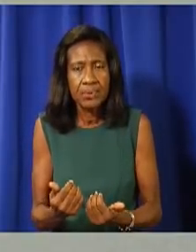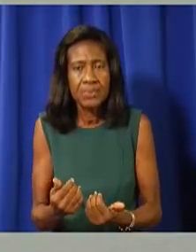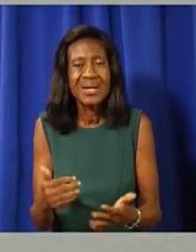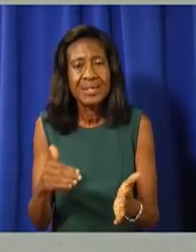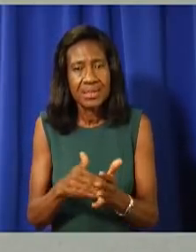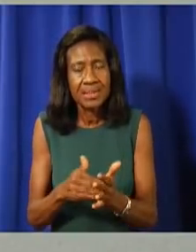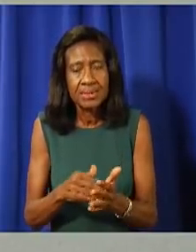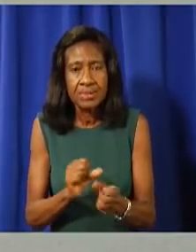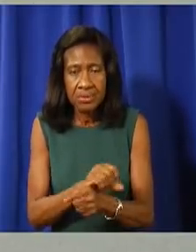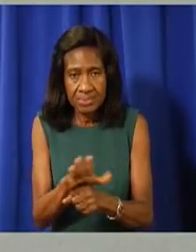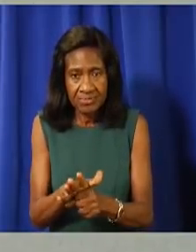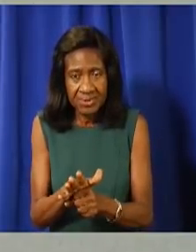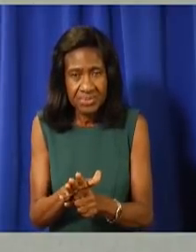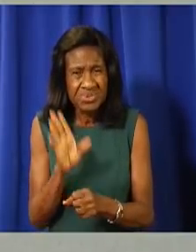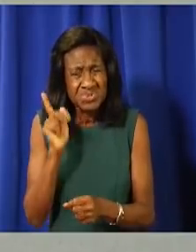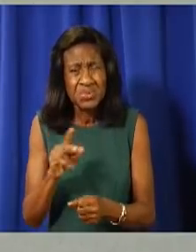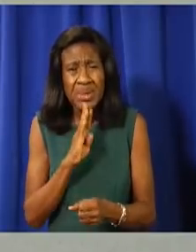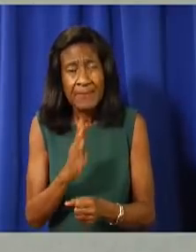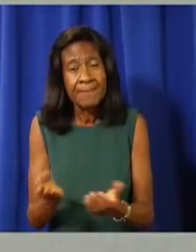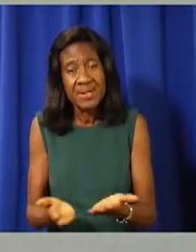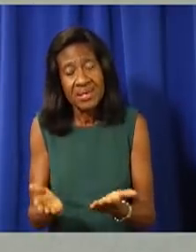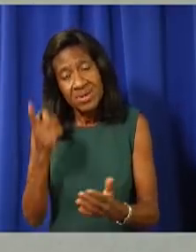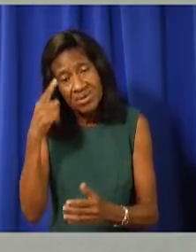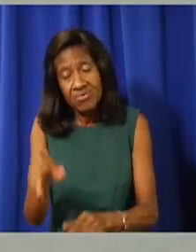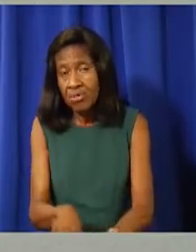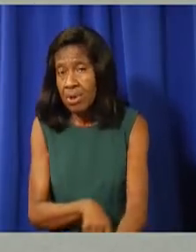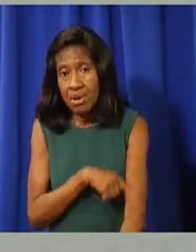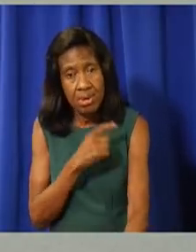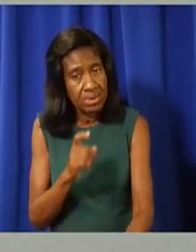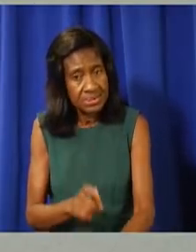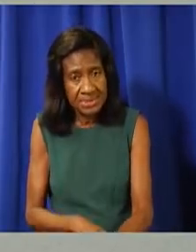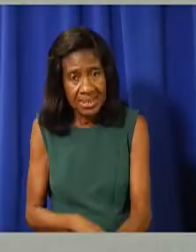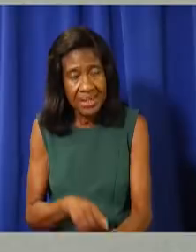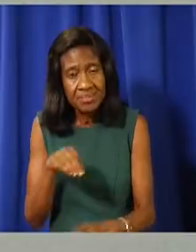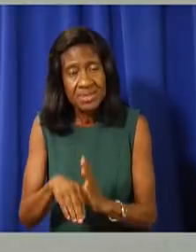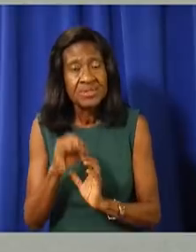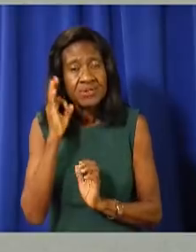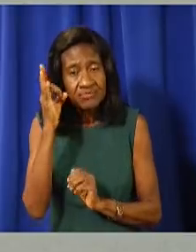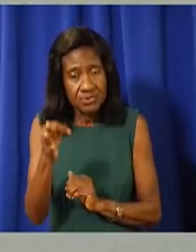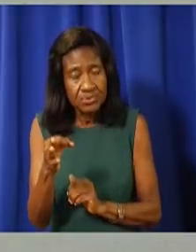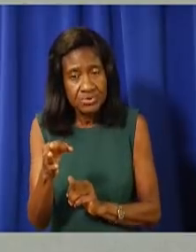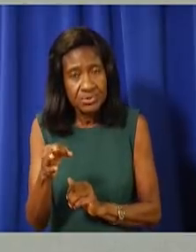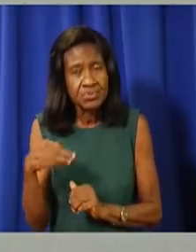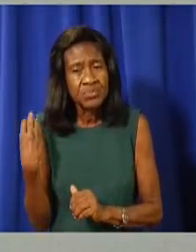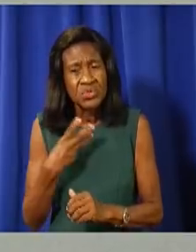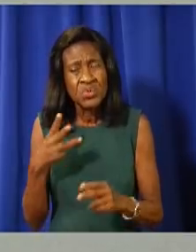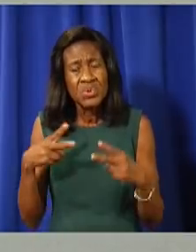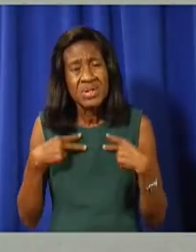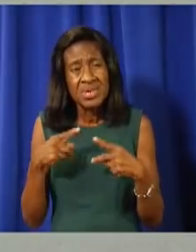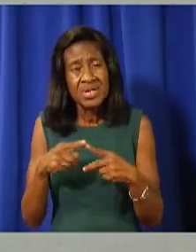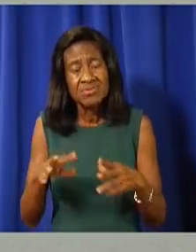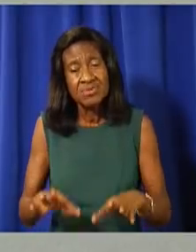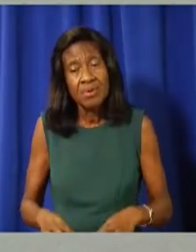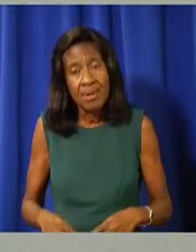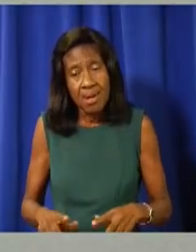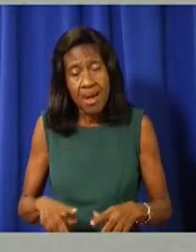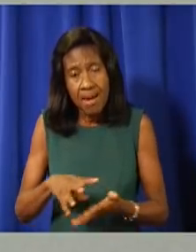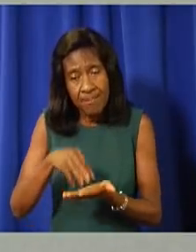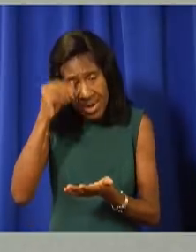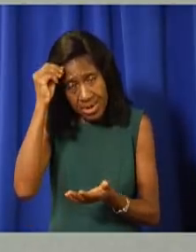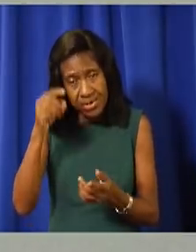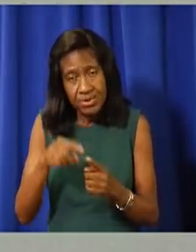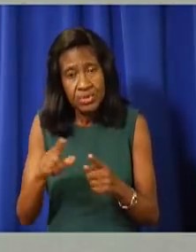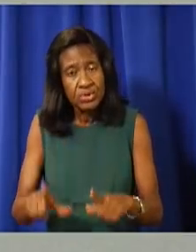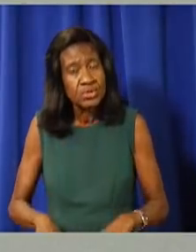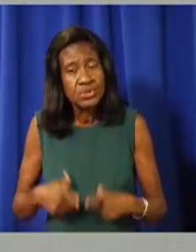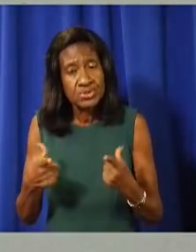to find a way to be comfortable living with it by all of us managing risk, exercising caution and having a